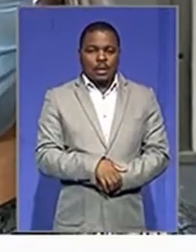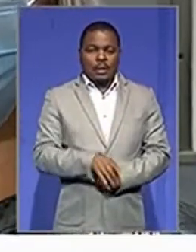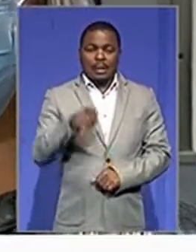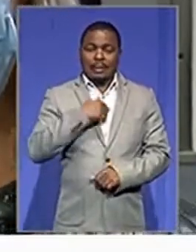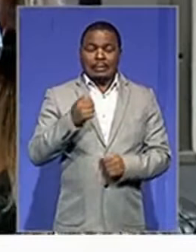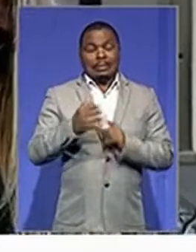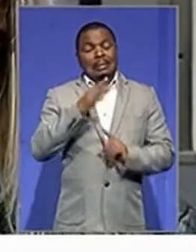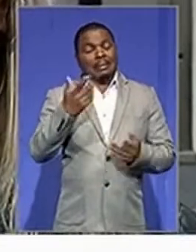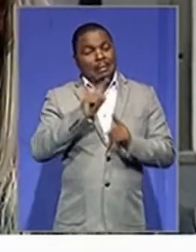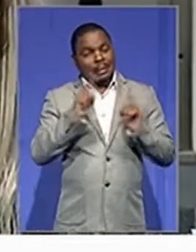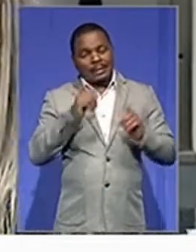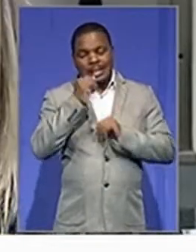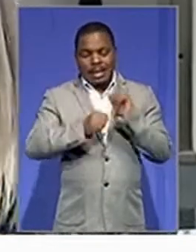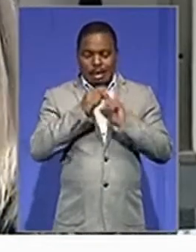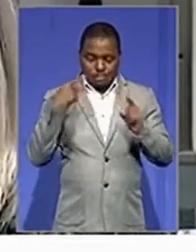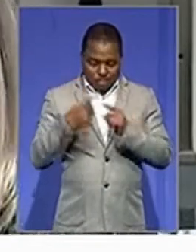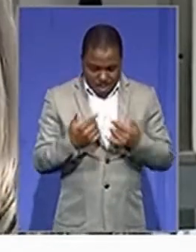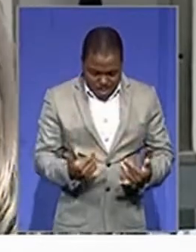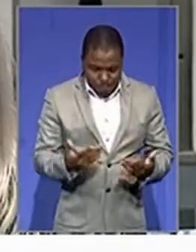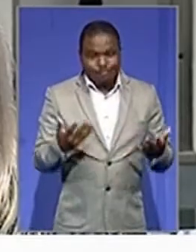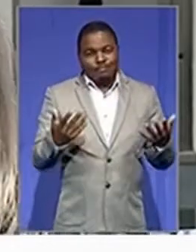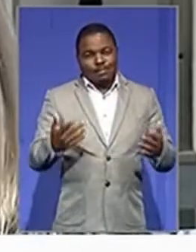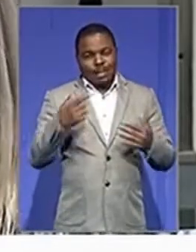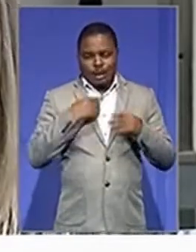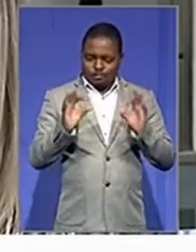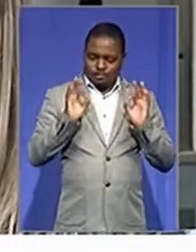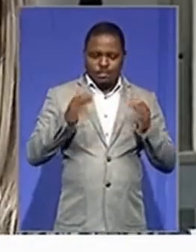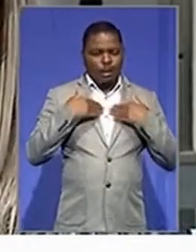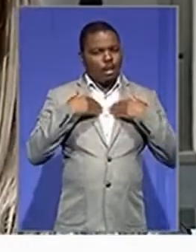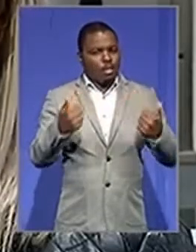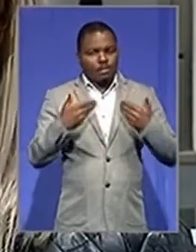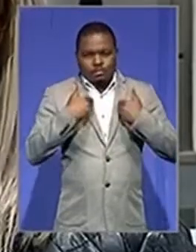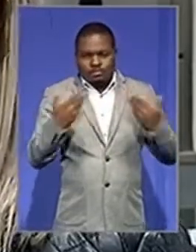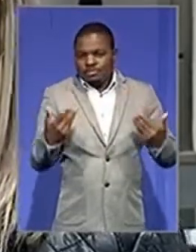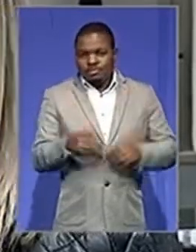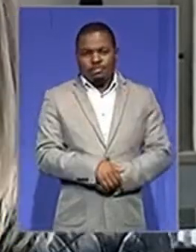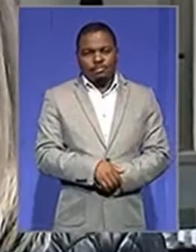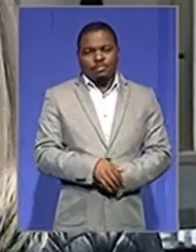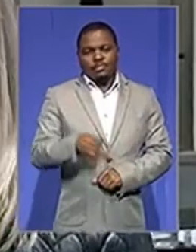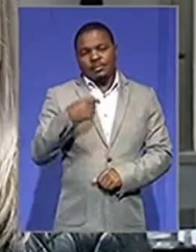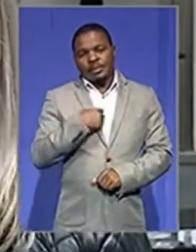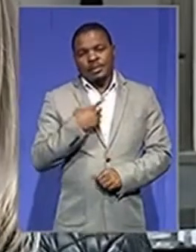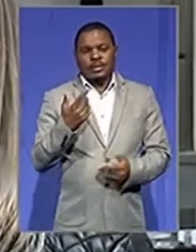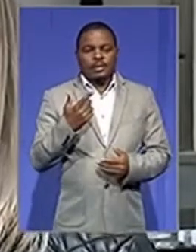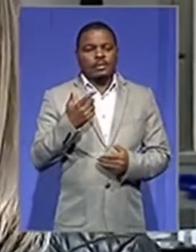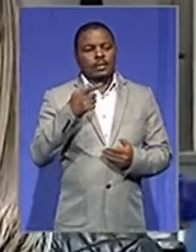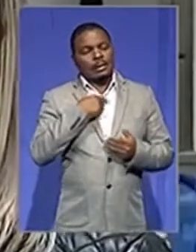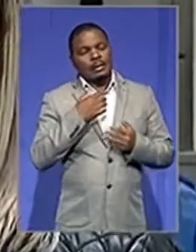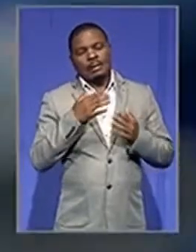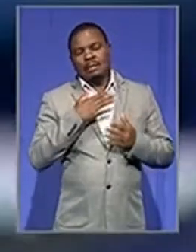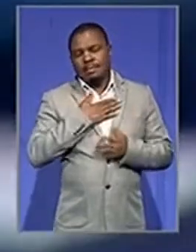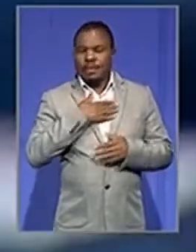But yeah, a year down the line, I'm fit and healthy. So I've only got things to, well, I can only be grateful.